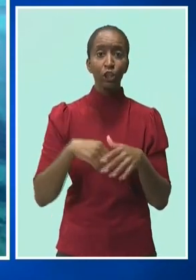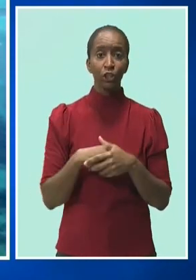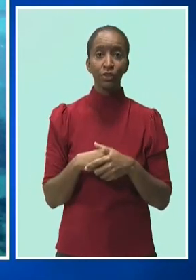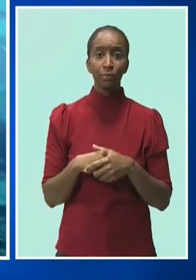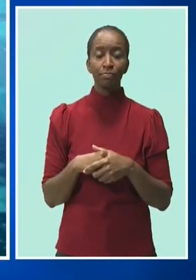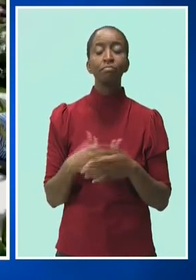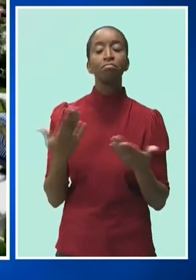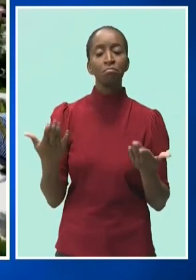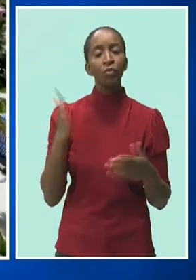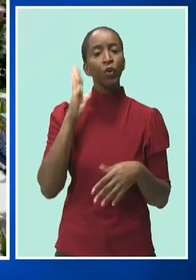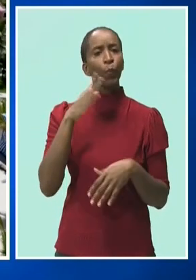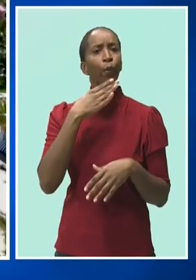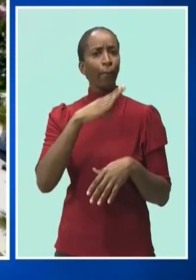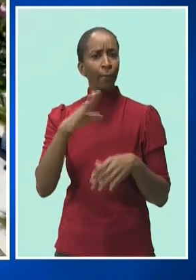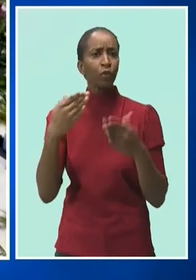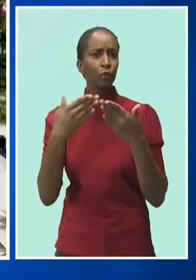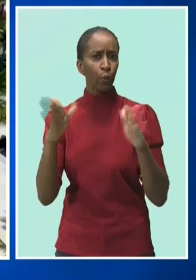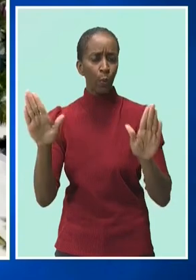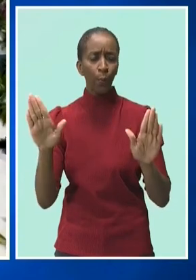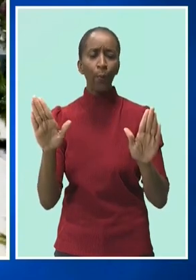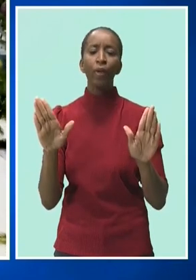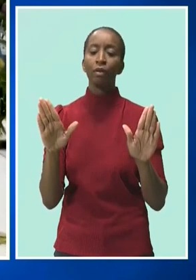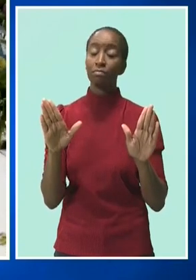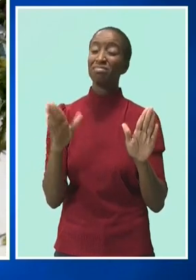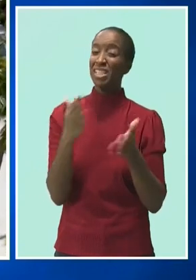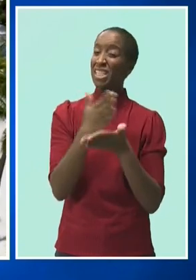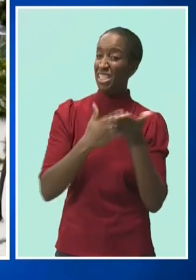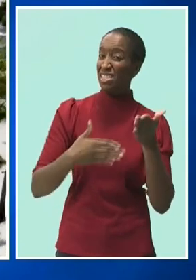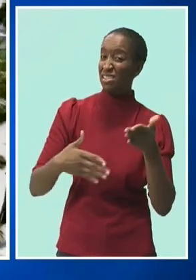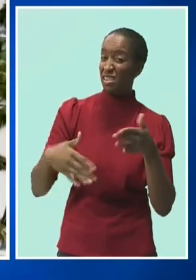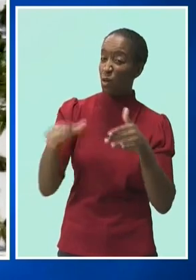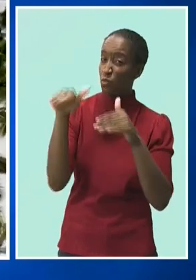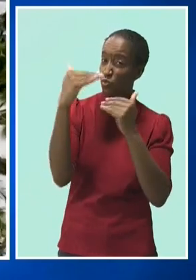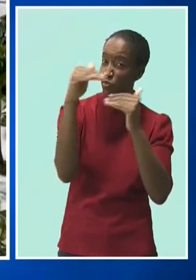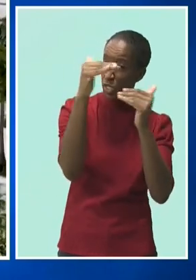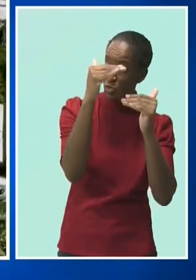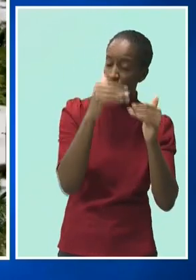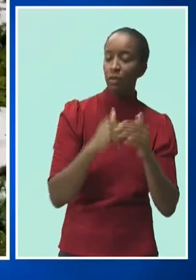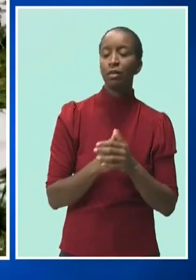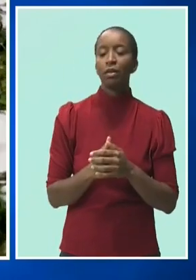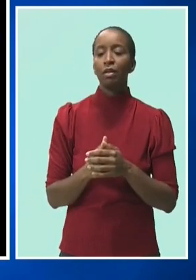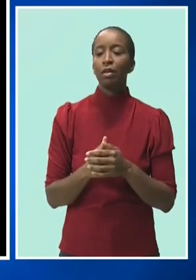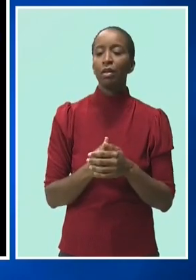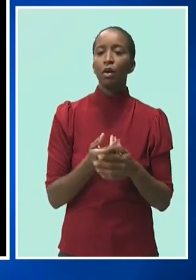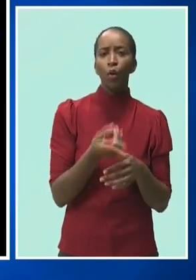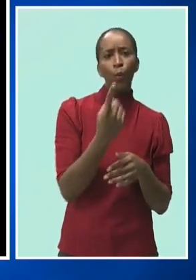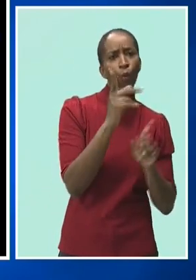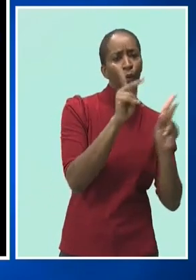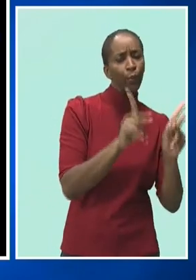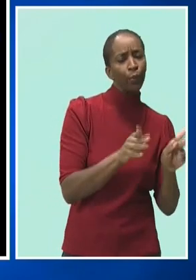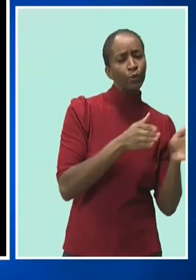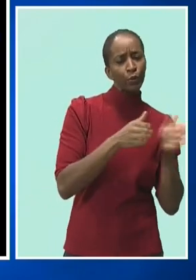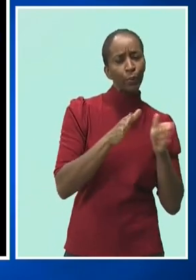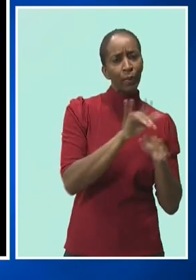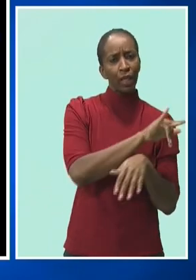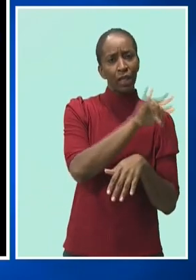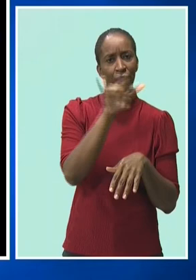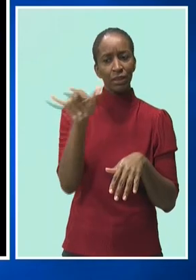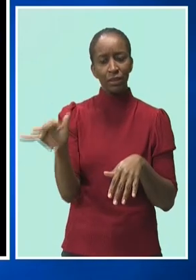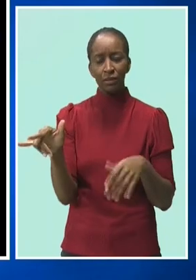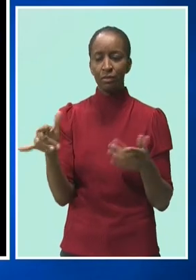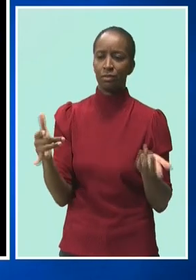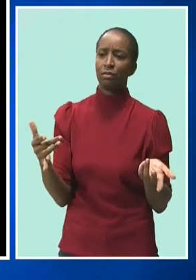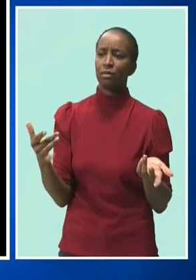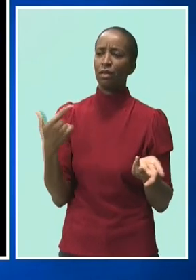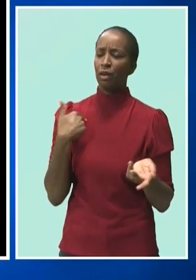already planned trips as seen in the comments section of a Ministry of Tourism Instagram post. One tourist wrote, a negative COVID test result means